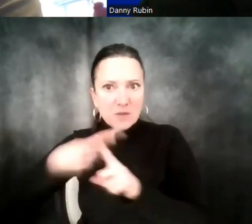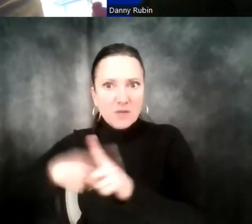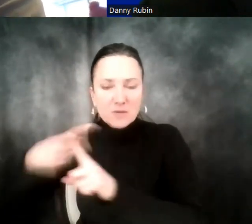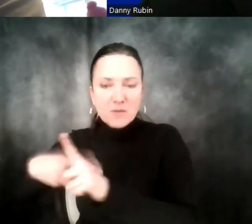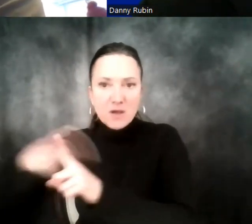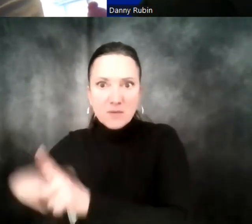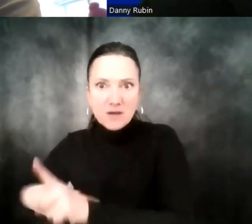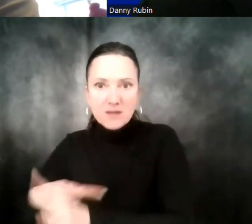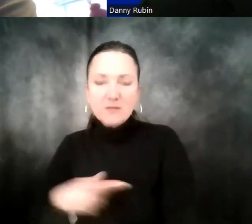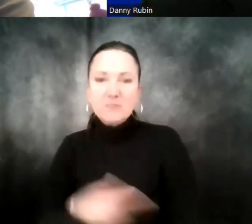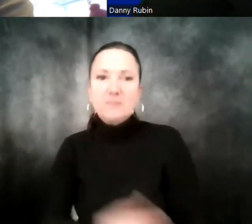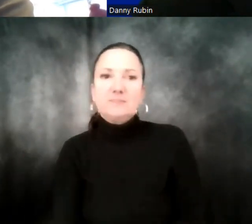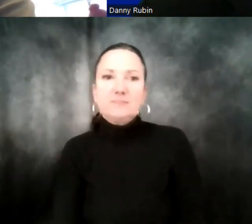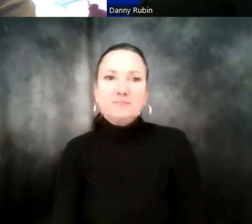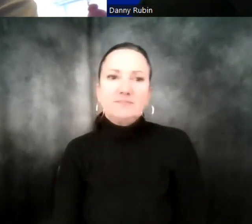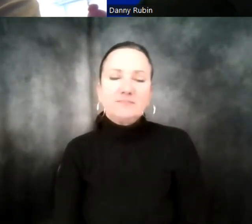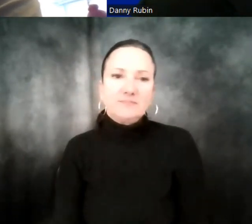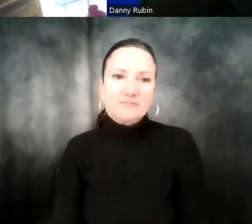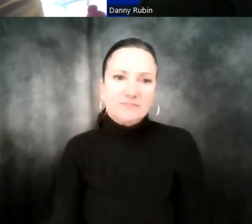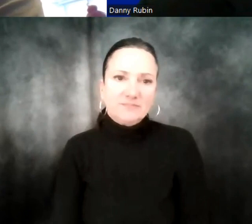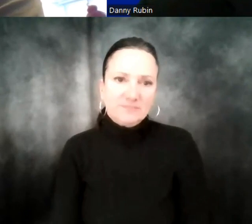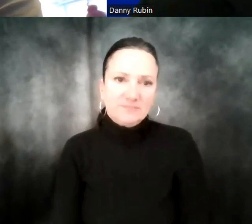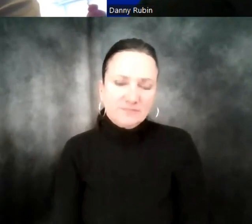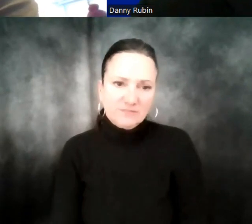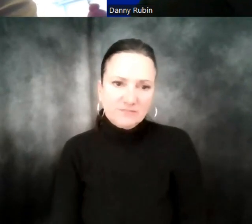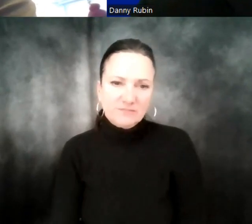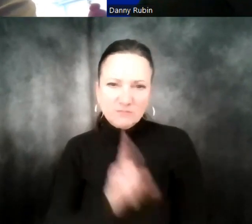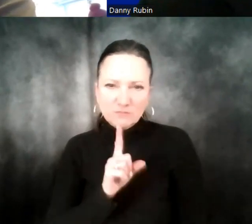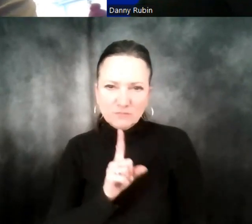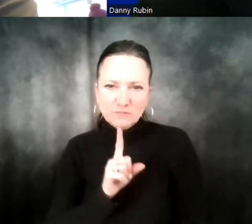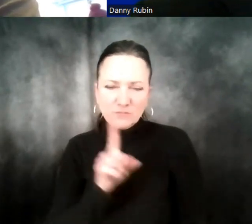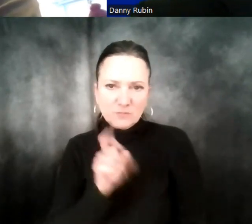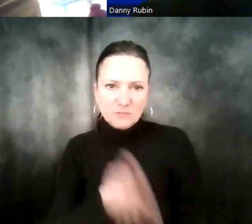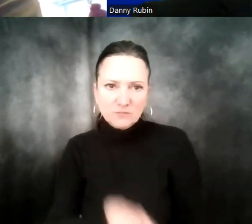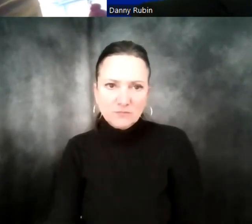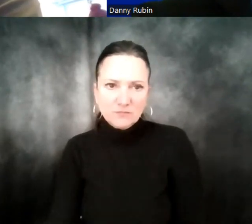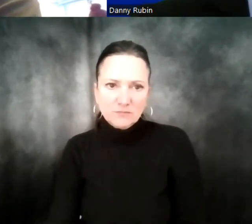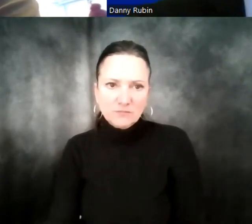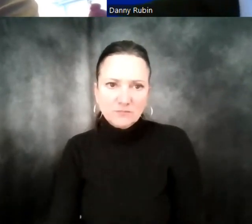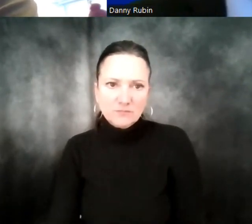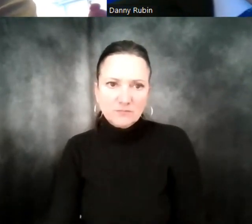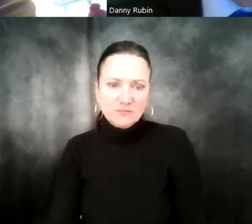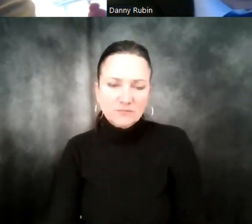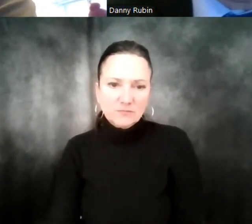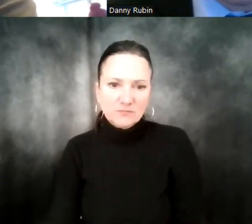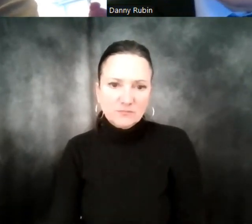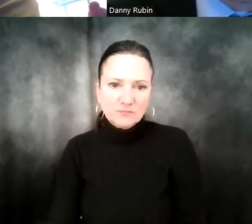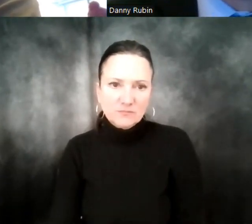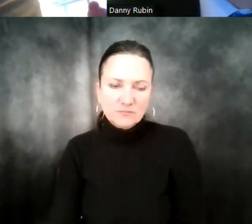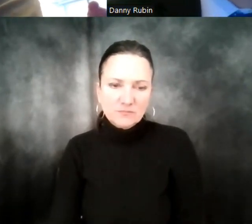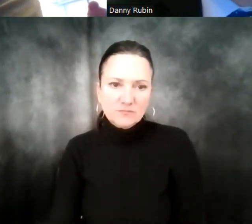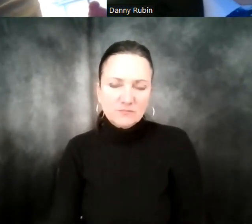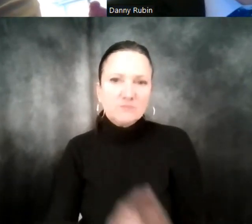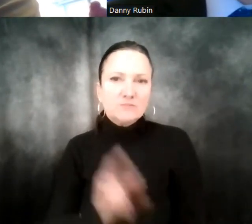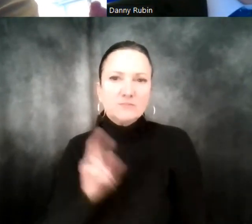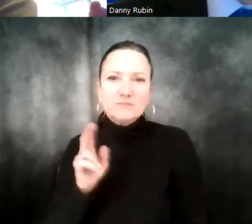well, let me get to these questions. And I want to share another question from Nick. How,